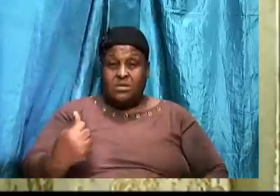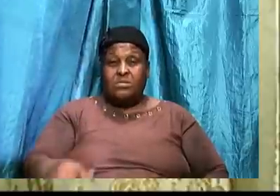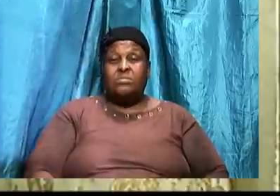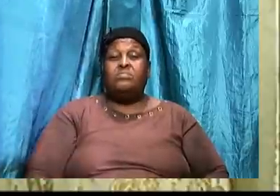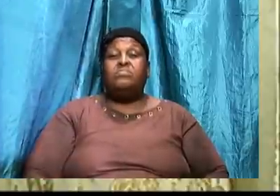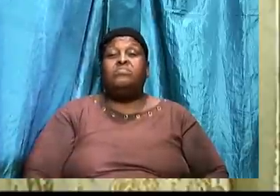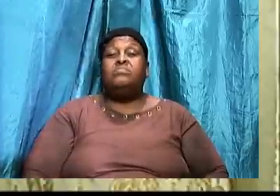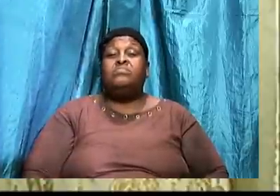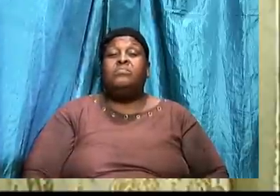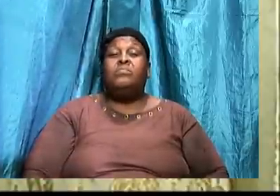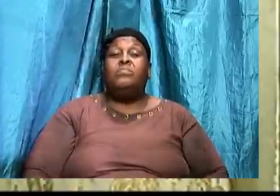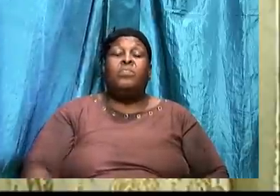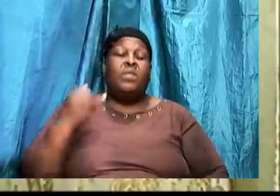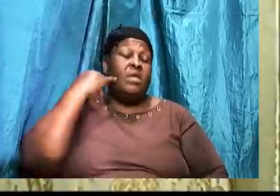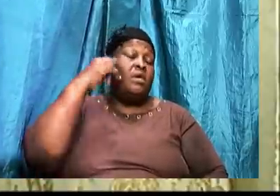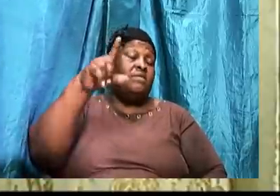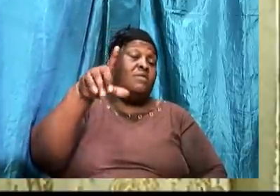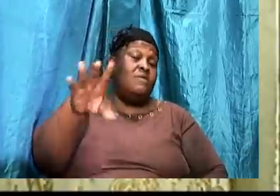If you. Find yourself.